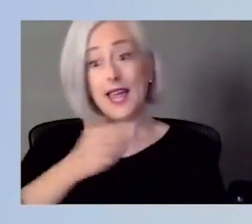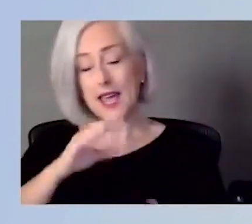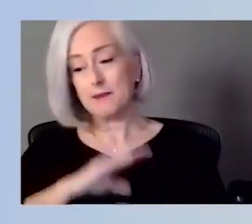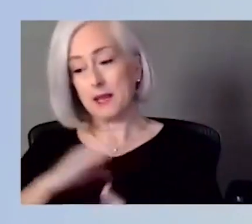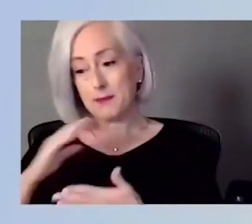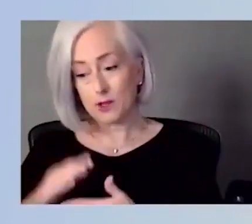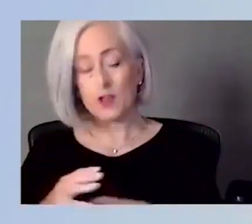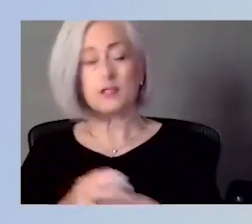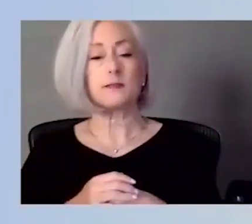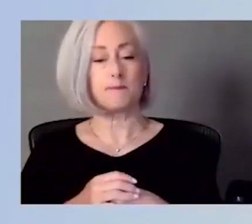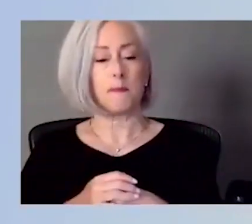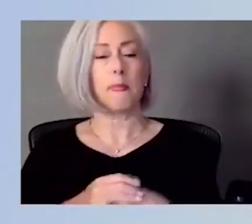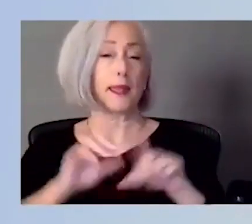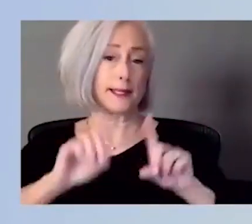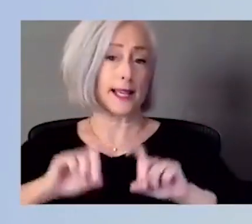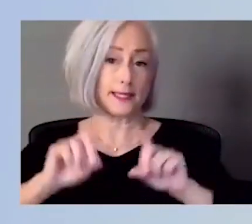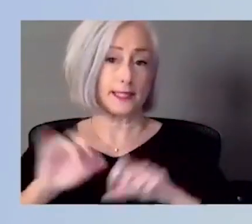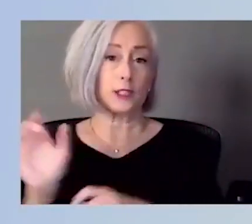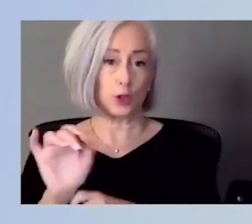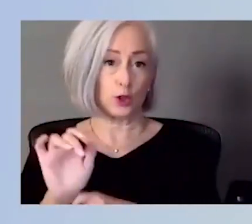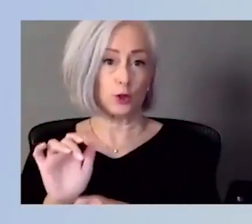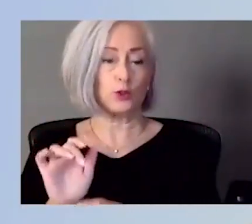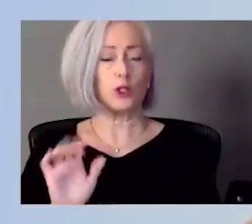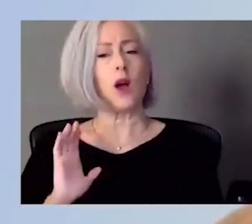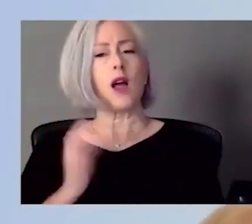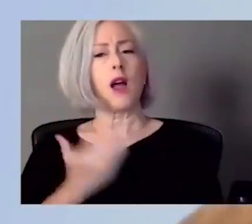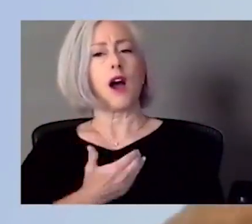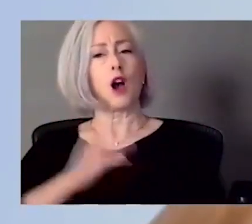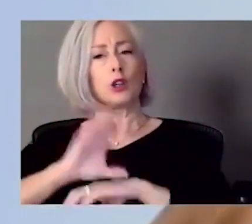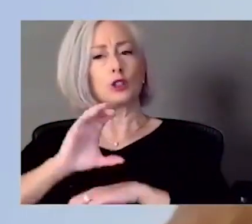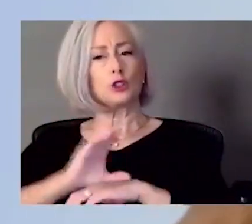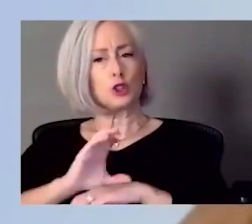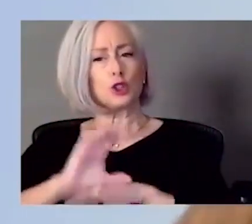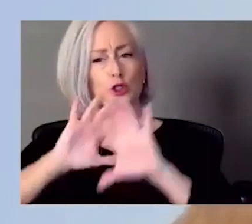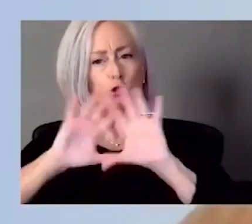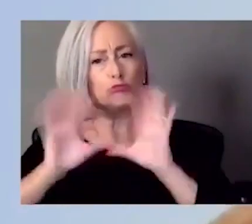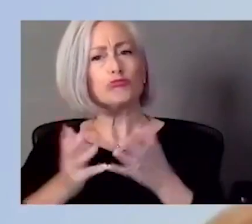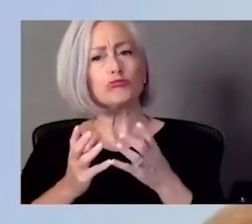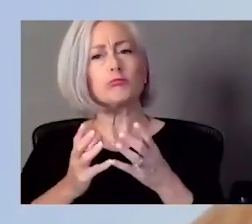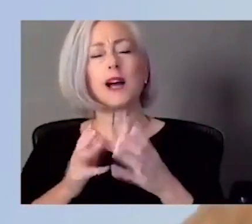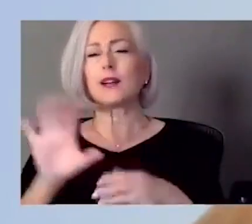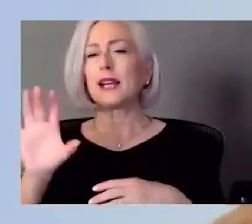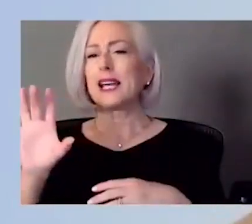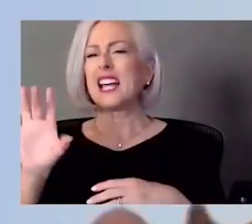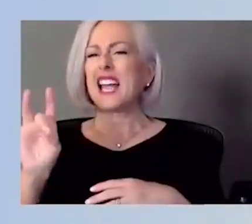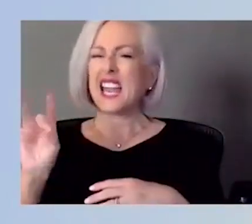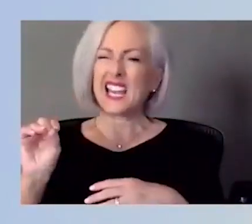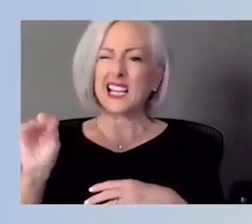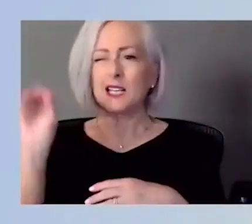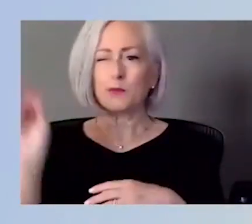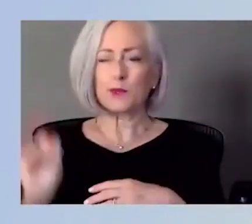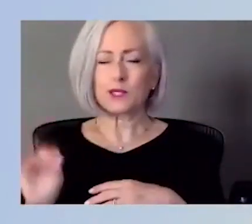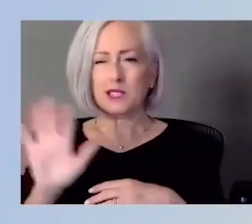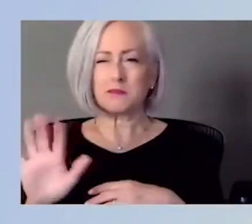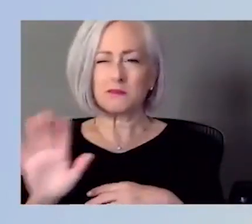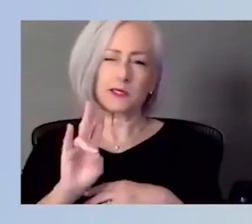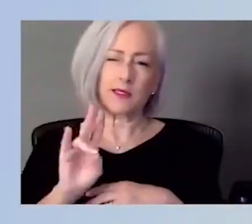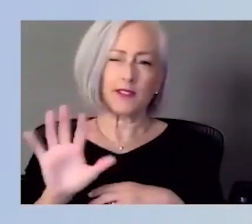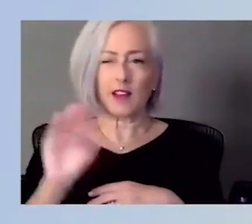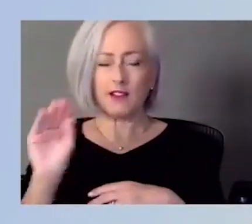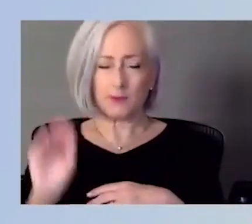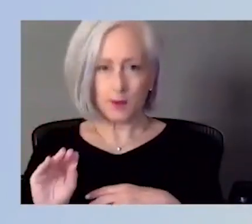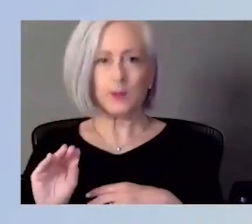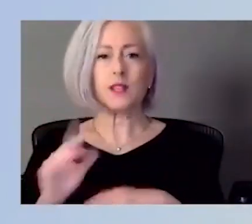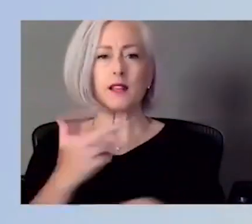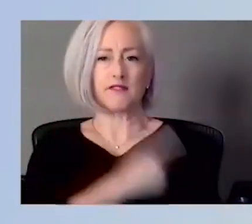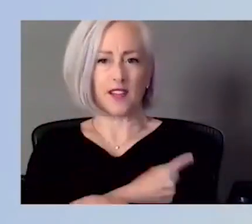we're probably about 75%, if not higher, maybe 80% vaccinated at this point. We have some, as you mentioned,